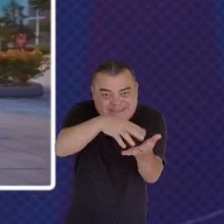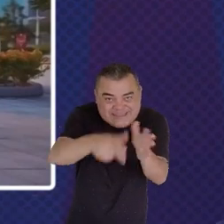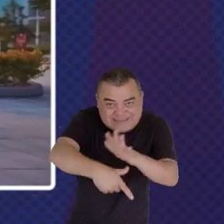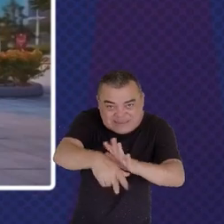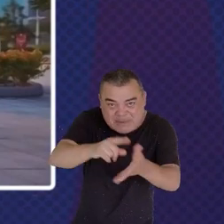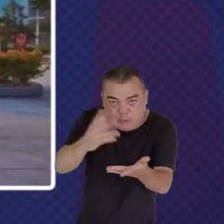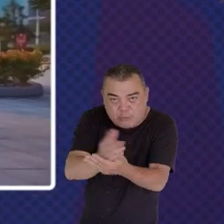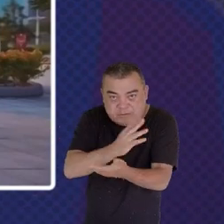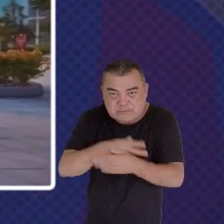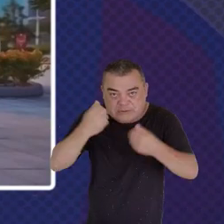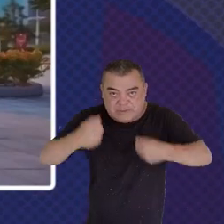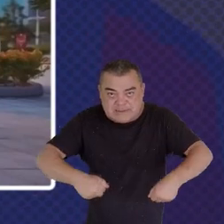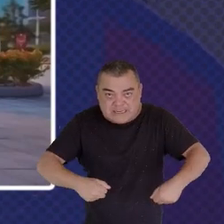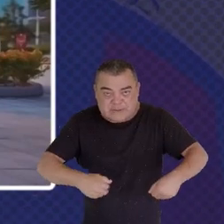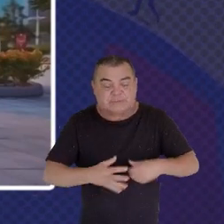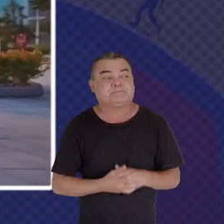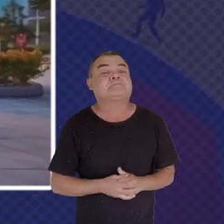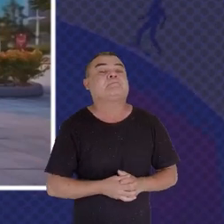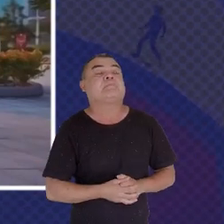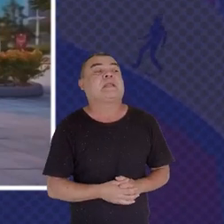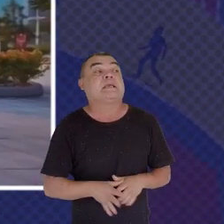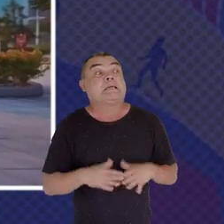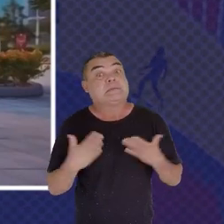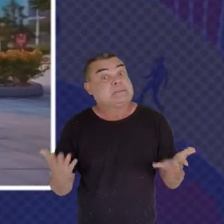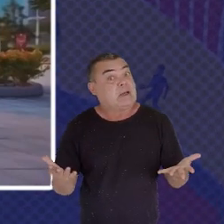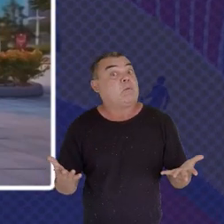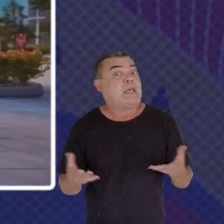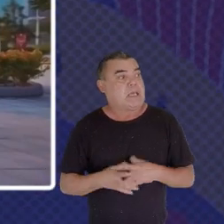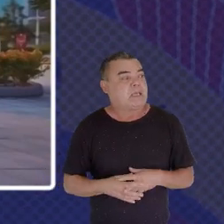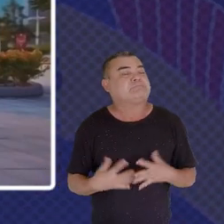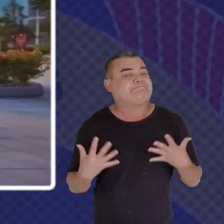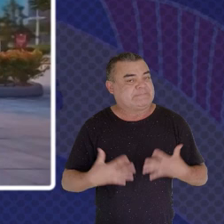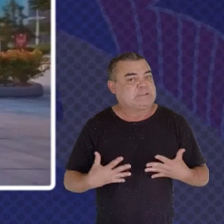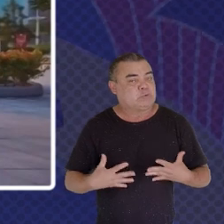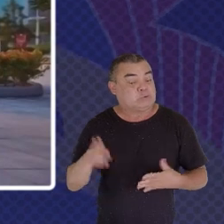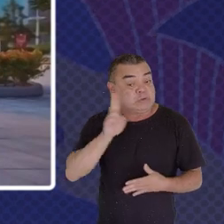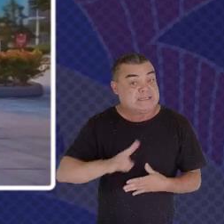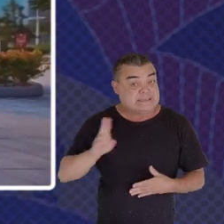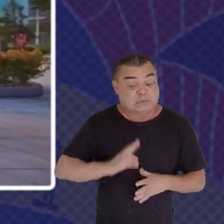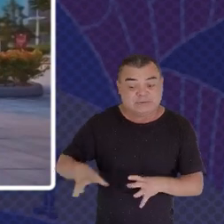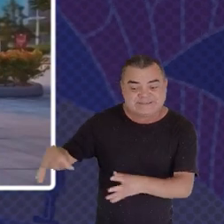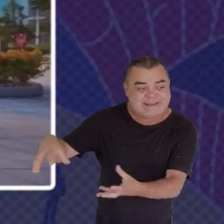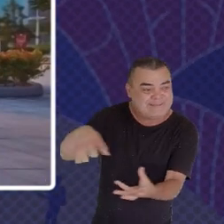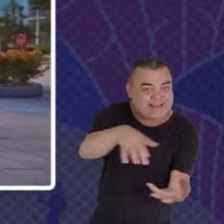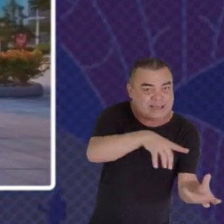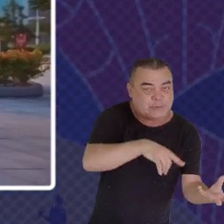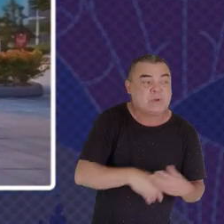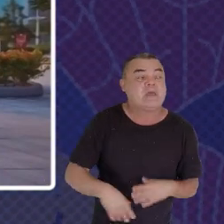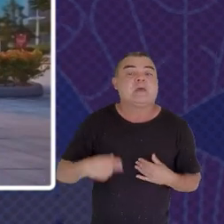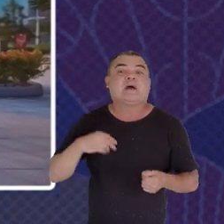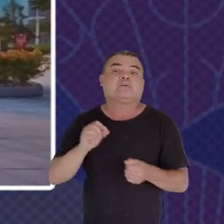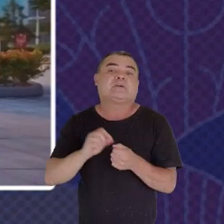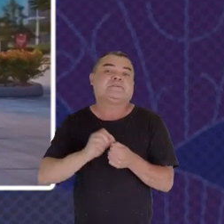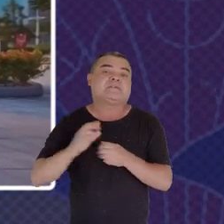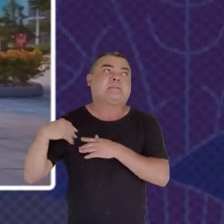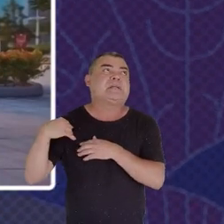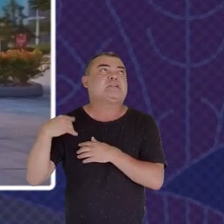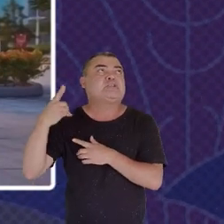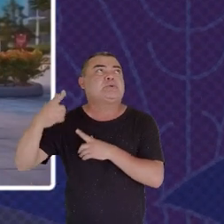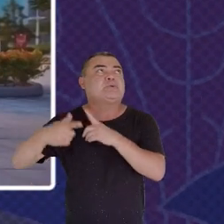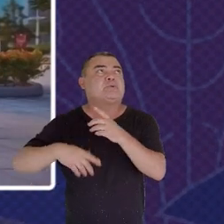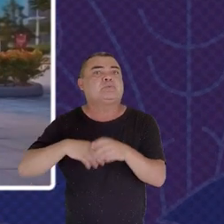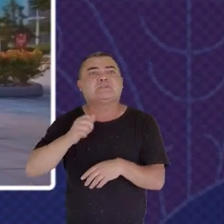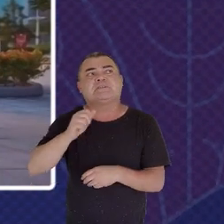are out there This we find very, very critical And the use of scenarios Is something that we've done Since the 1980s And it's a